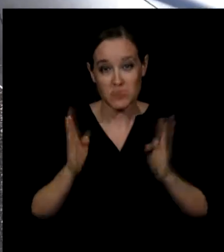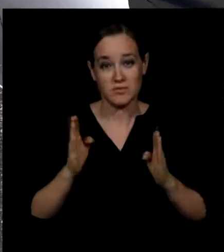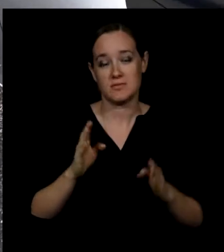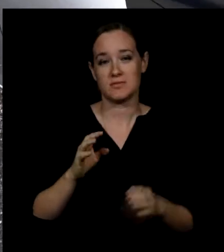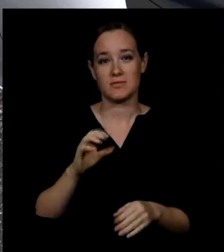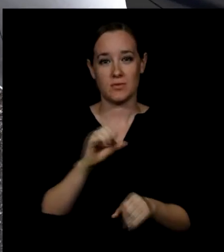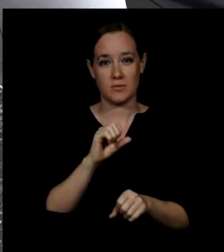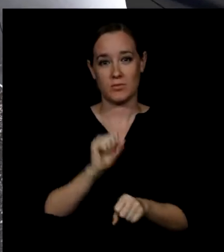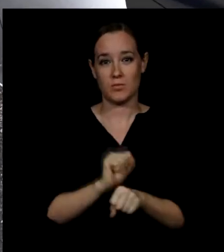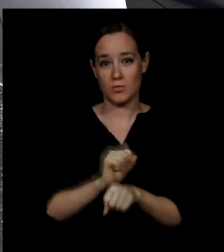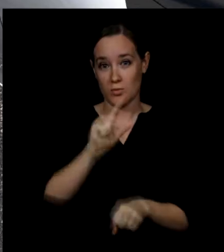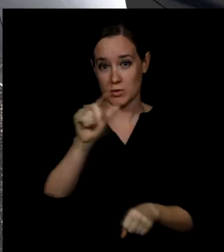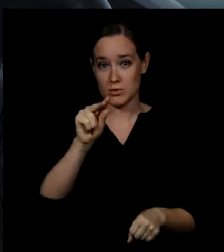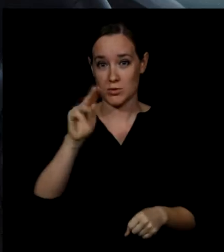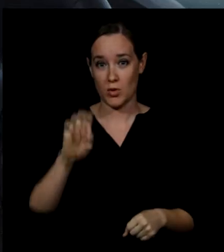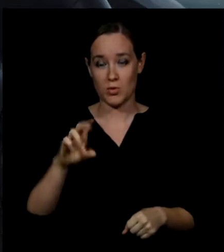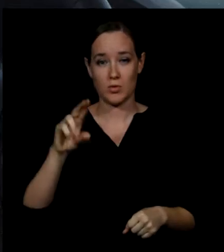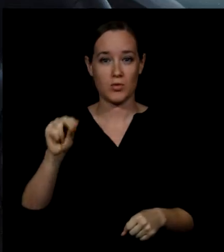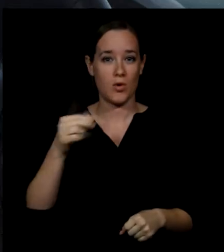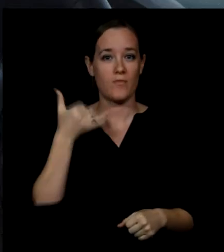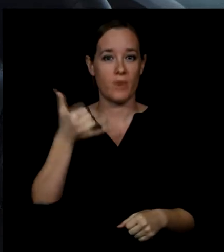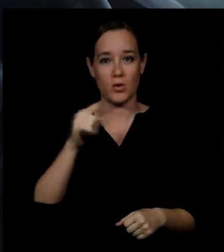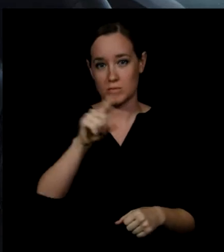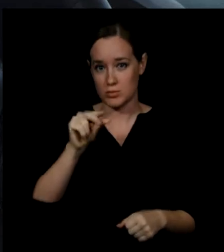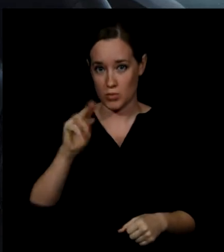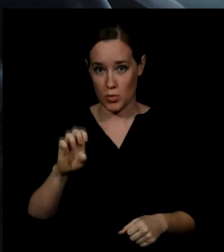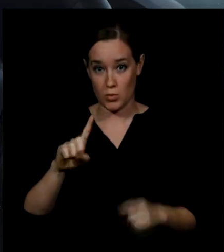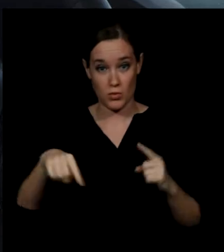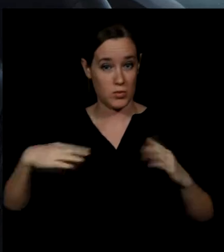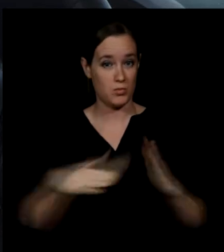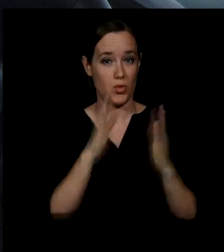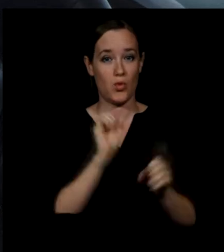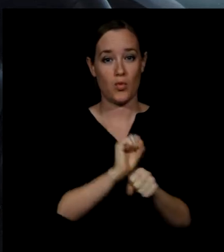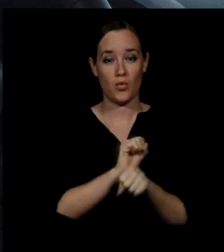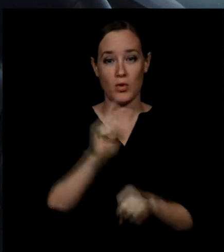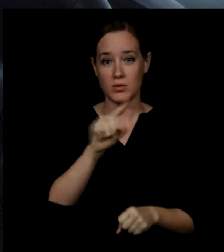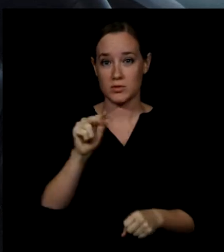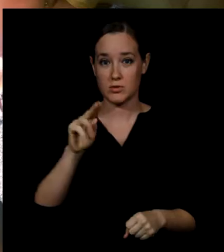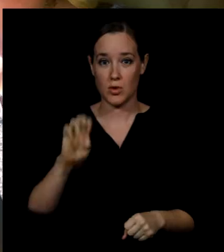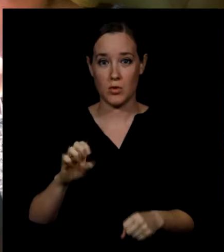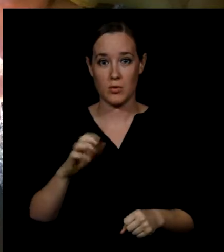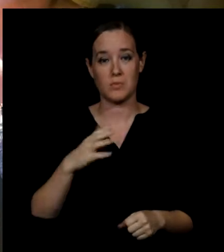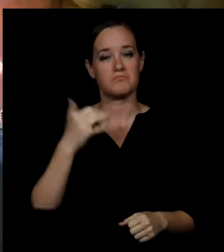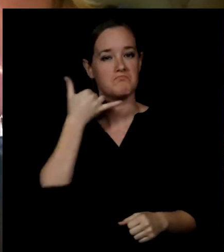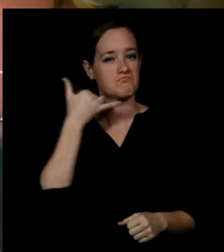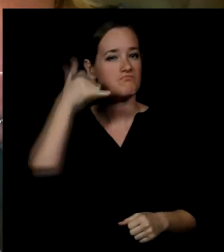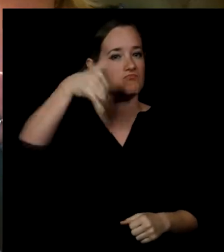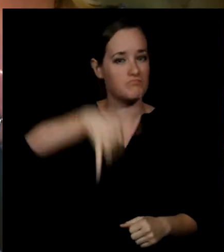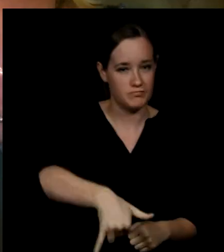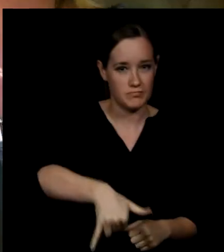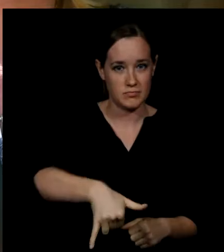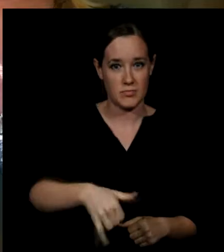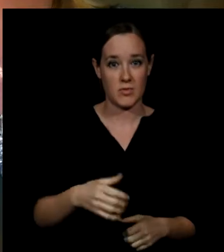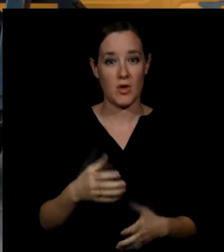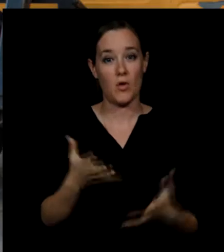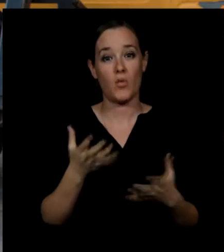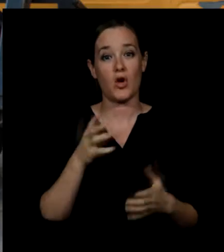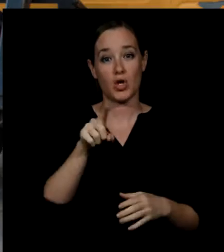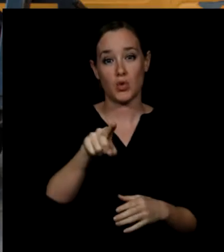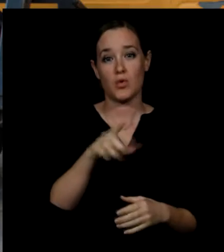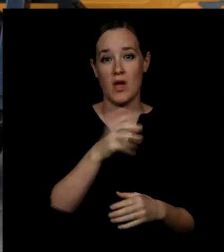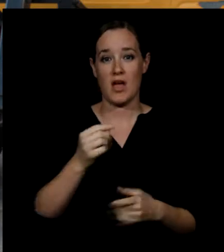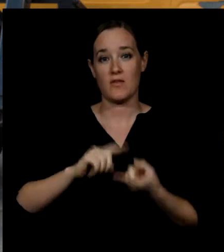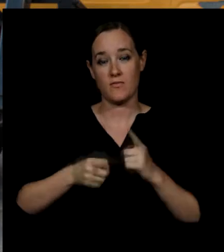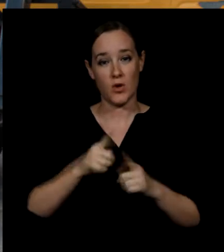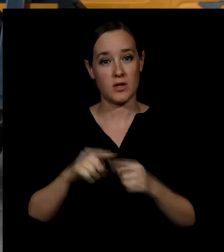Watch out! Work zones are no phone zones. When you approach a work zone, please put down your phone. I want